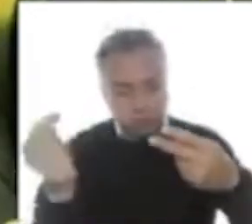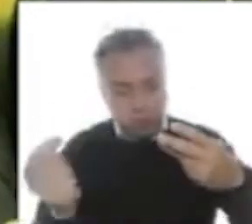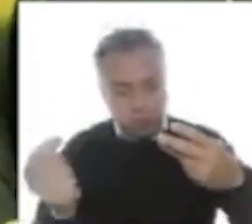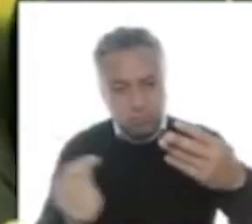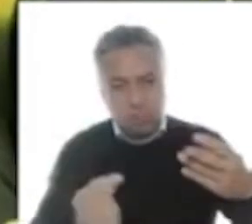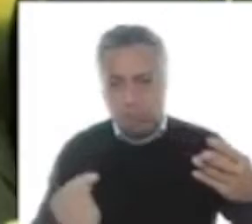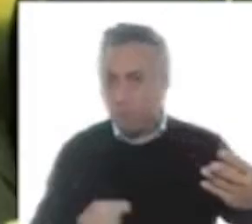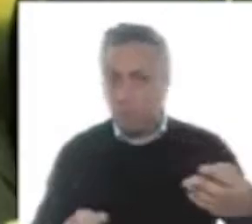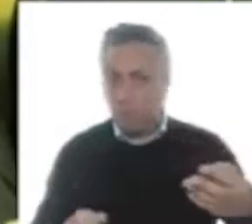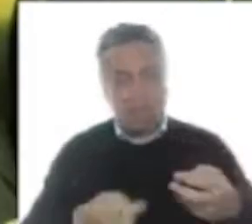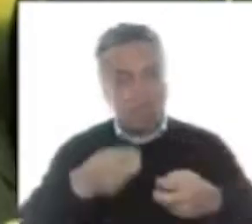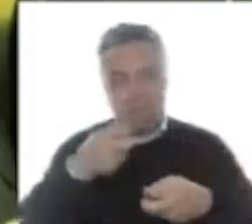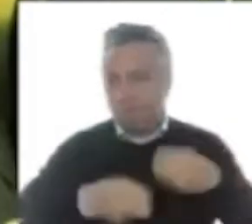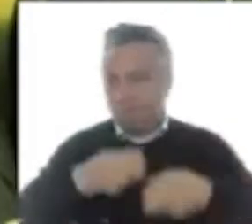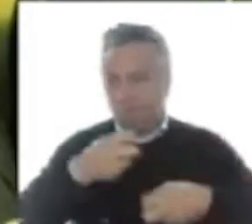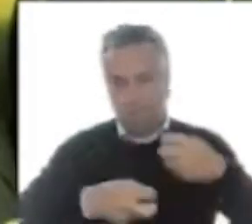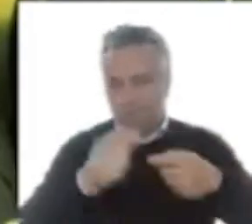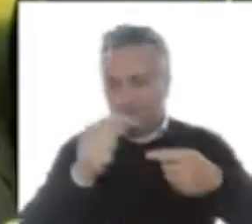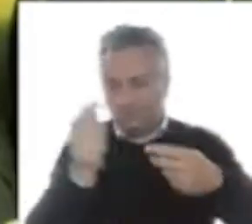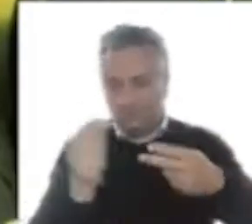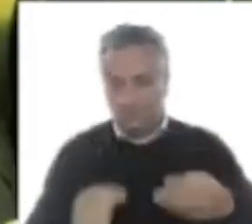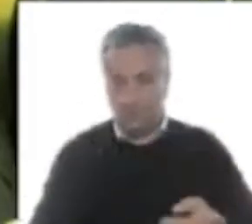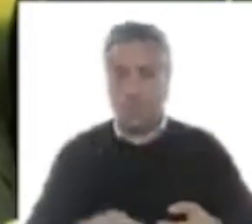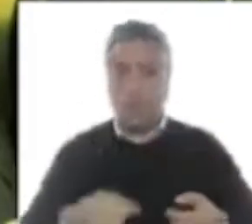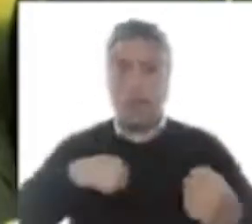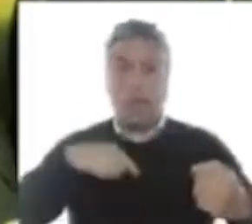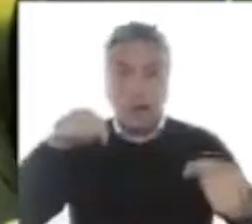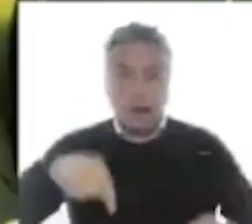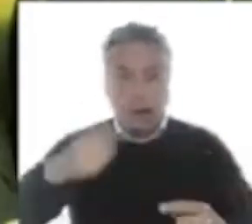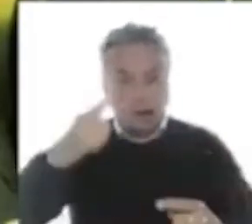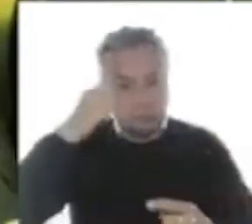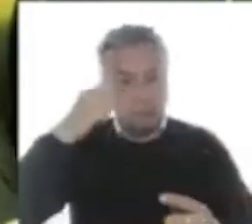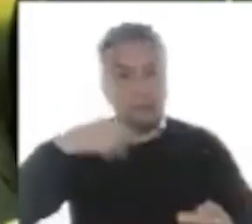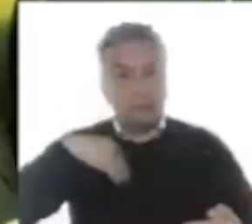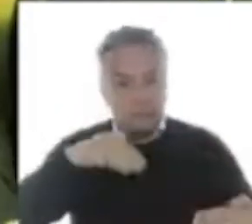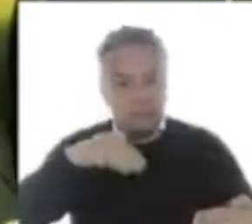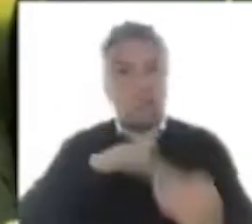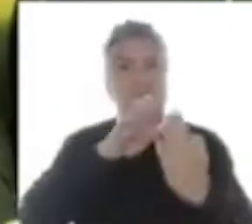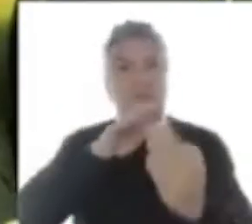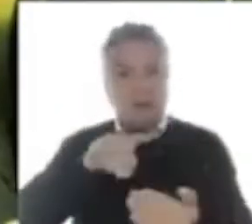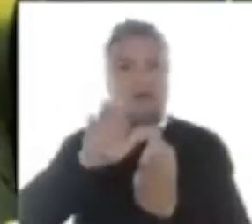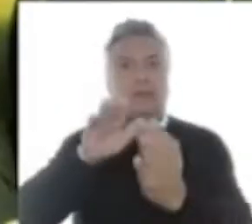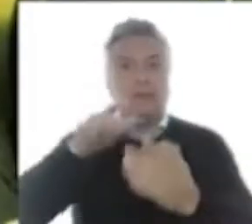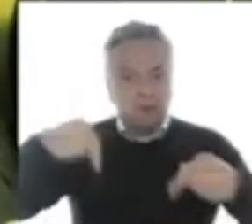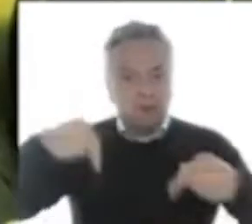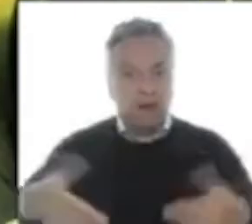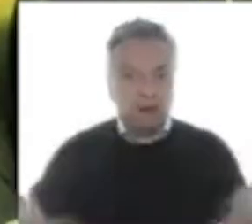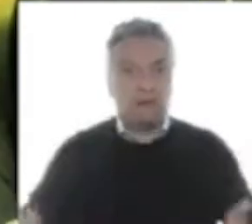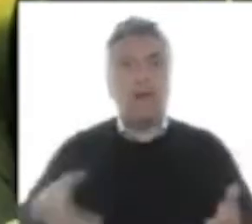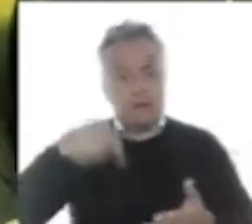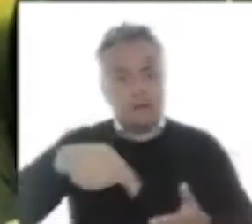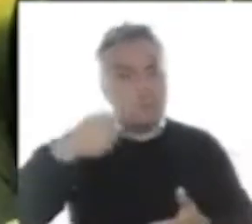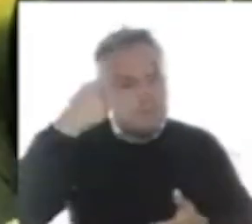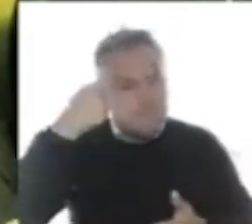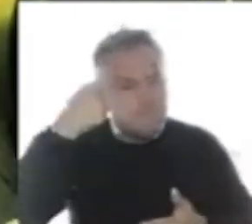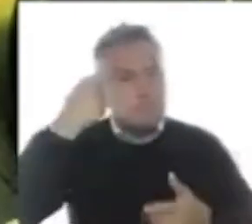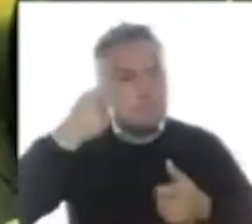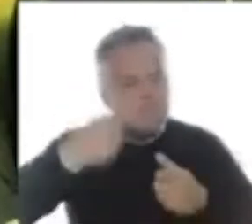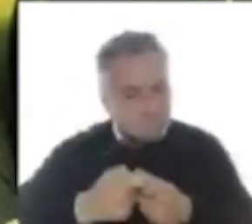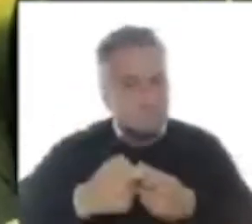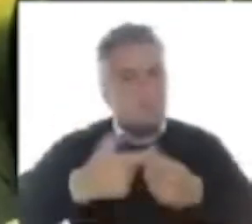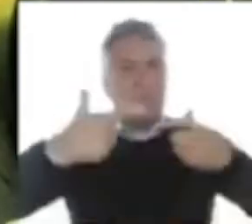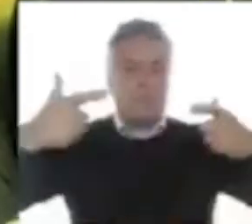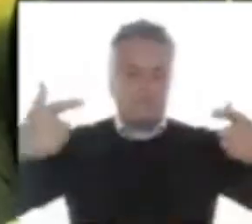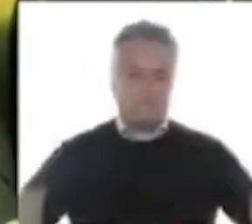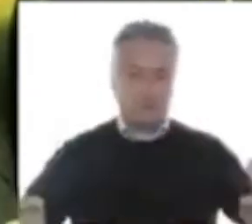and that we must think bigger for example if we go to covid which we love to go to covid was not just a health issue covid was